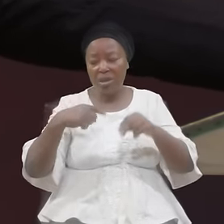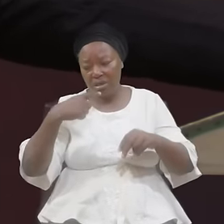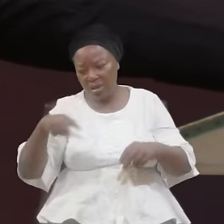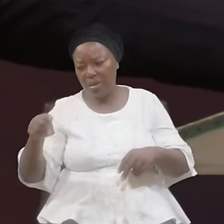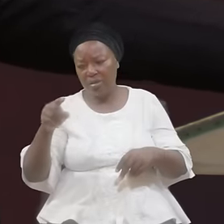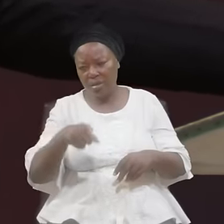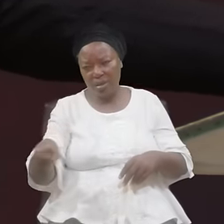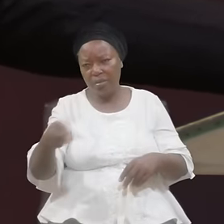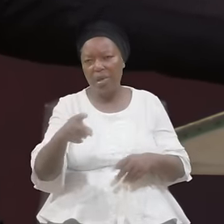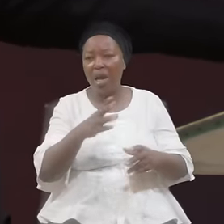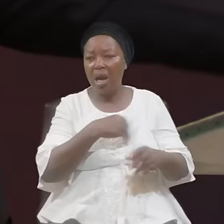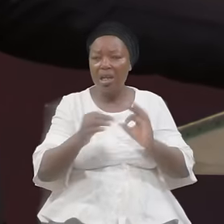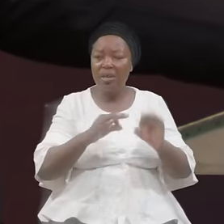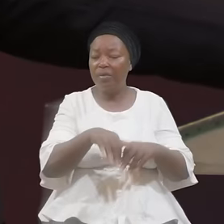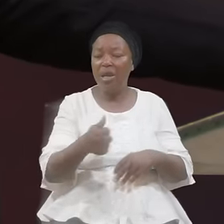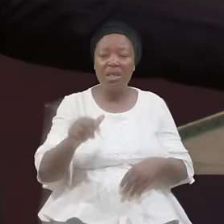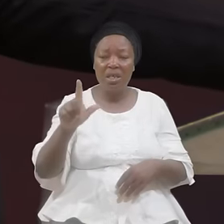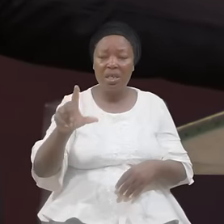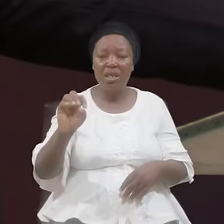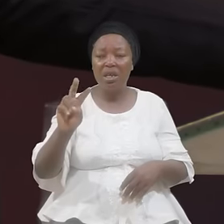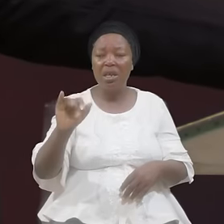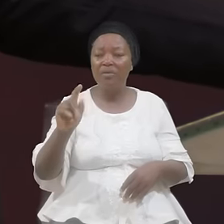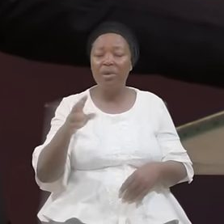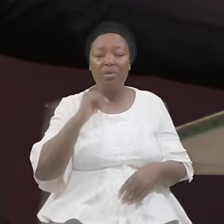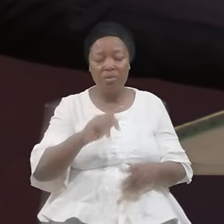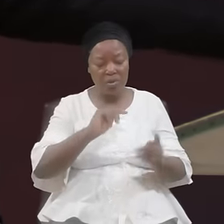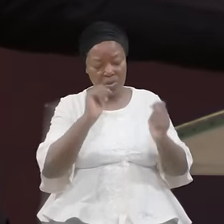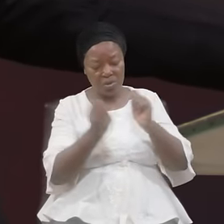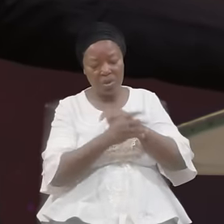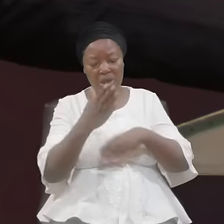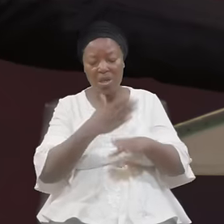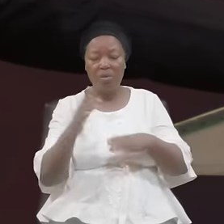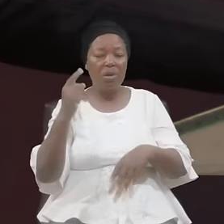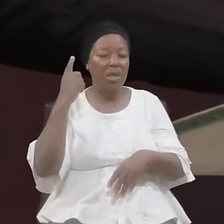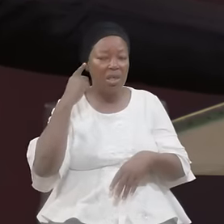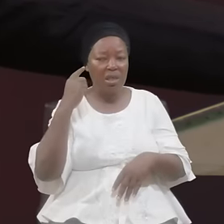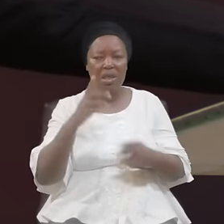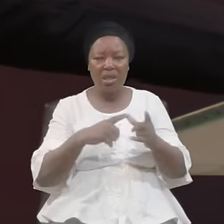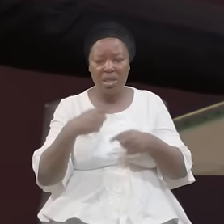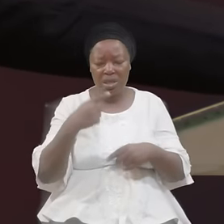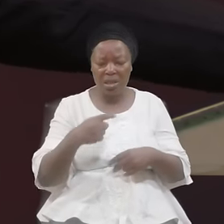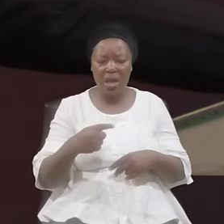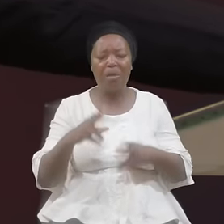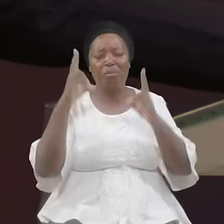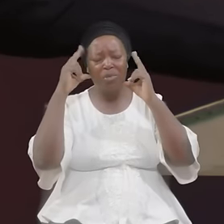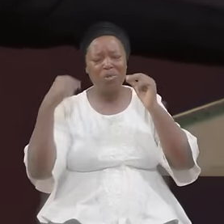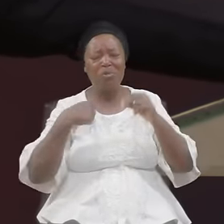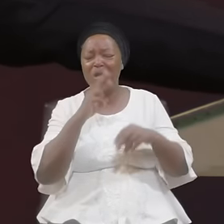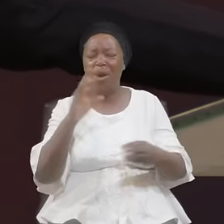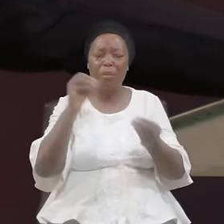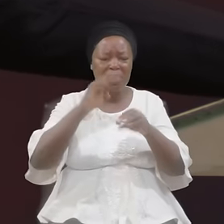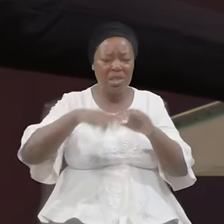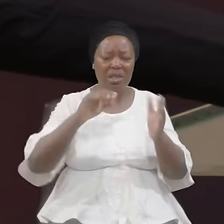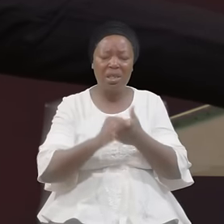Any Levite Will Turn Aside The Ear And Say Moses We Are Beyond That Now We Being